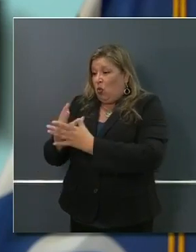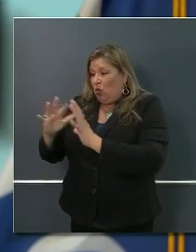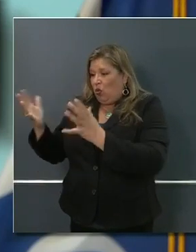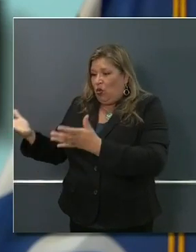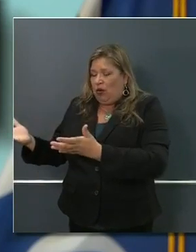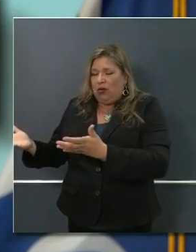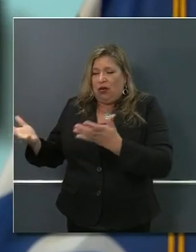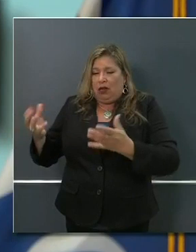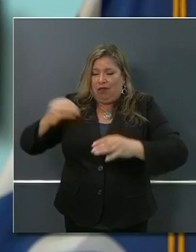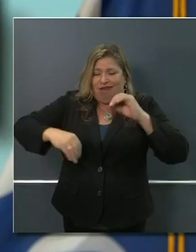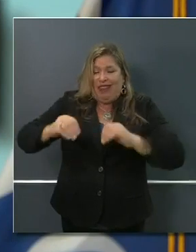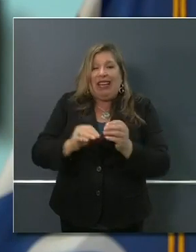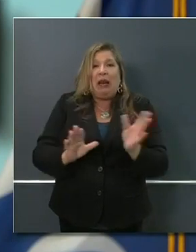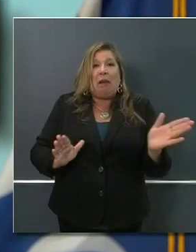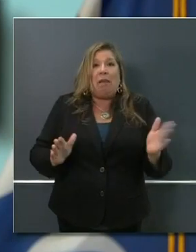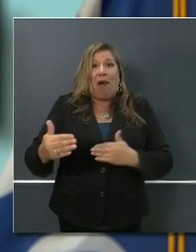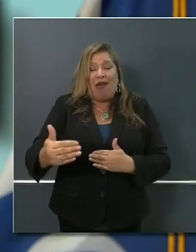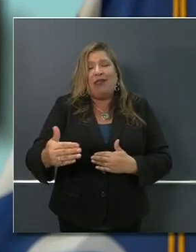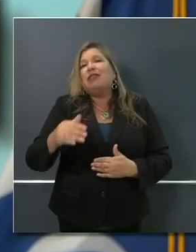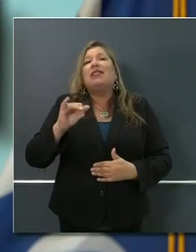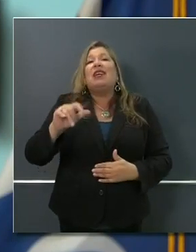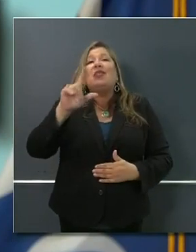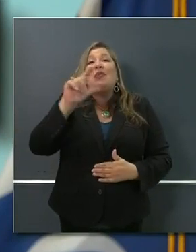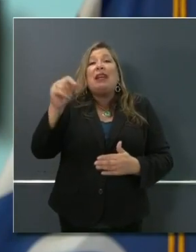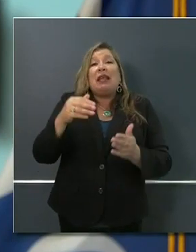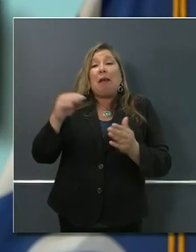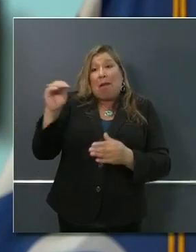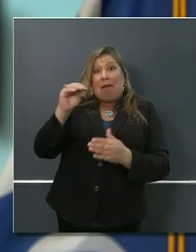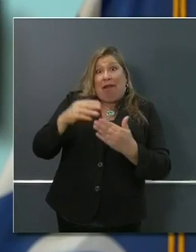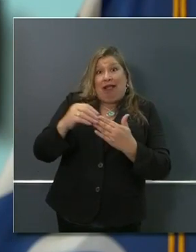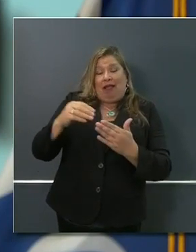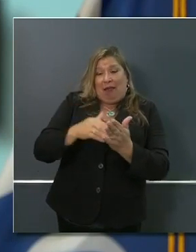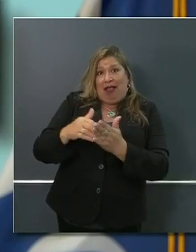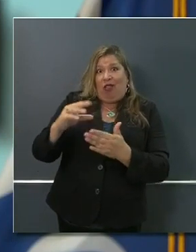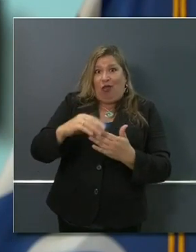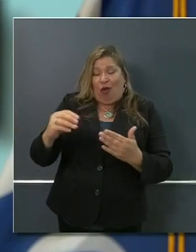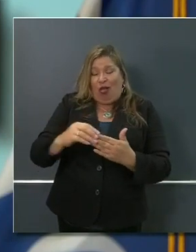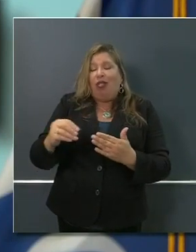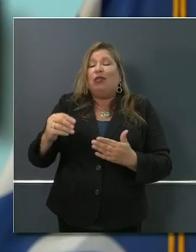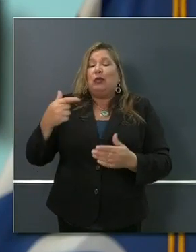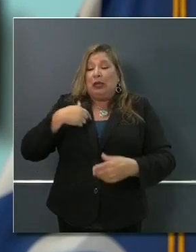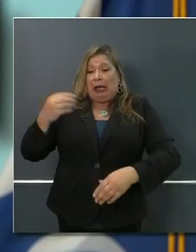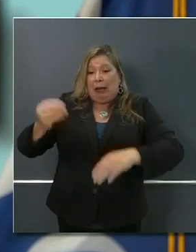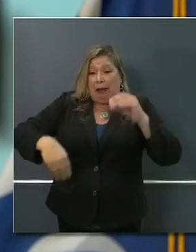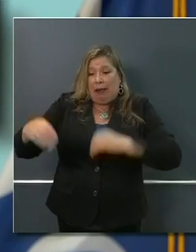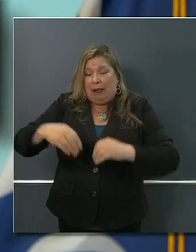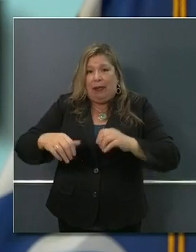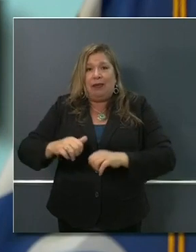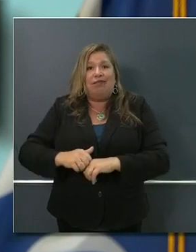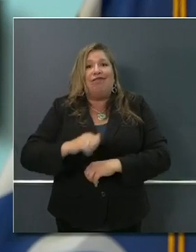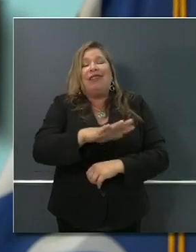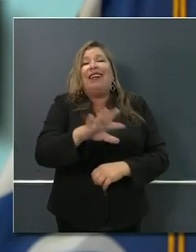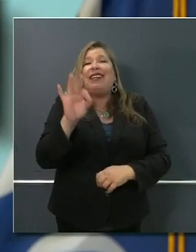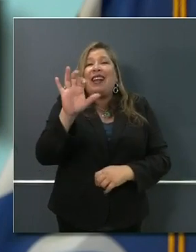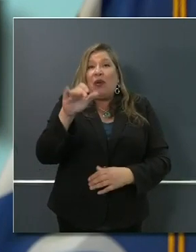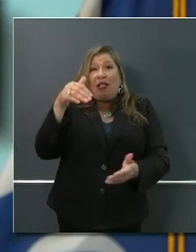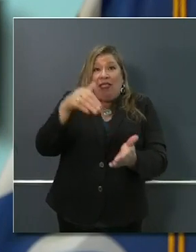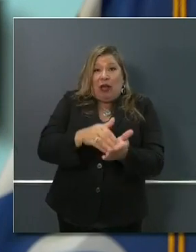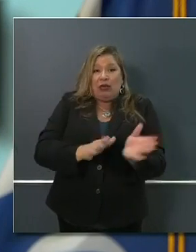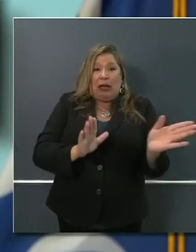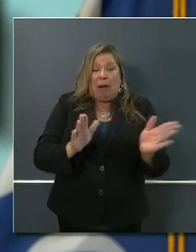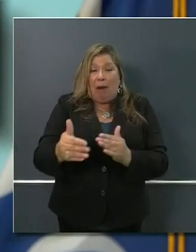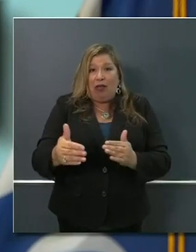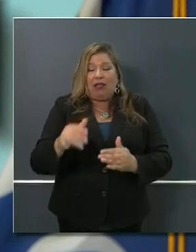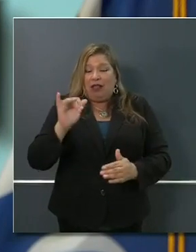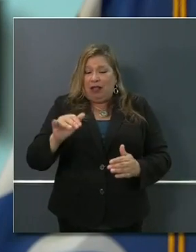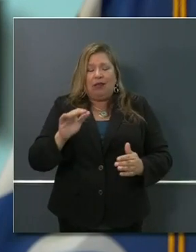emergency grant, about 900,000 of these boxes went out. It provides a family of three or four, up to three